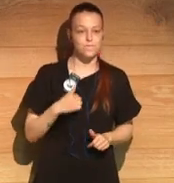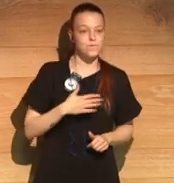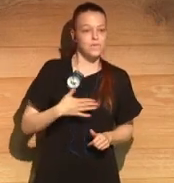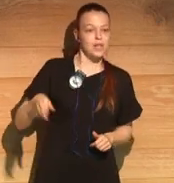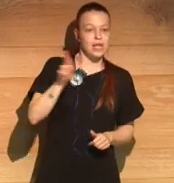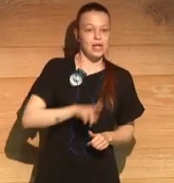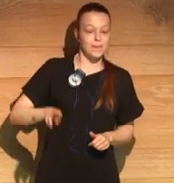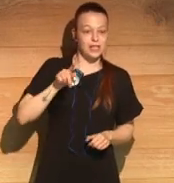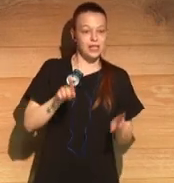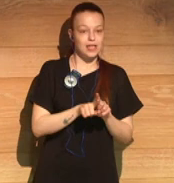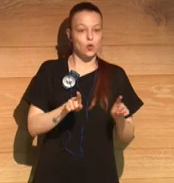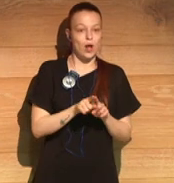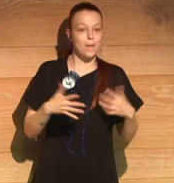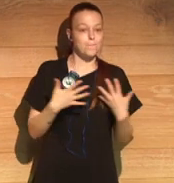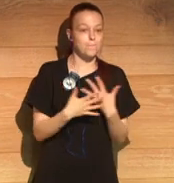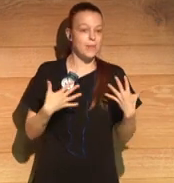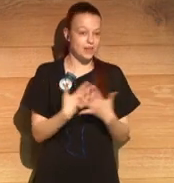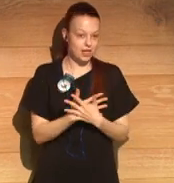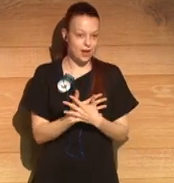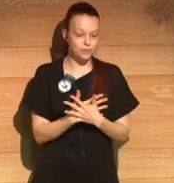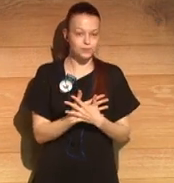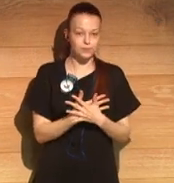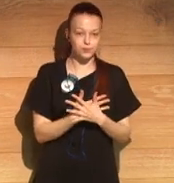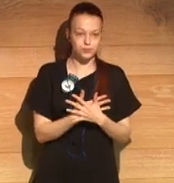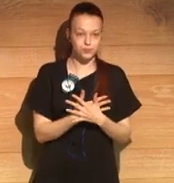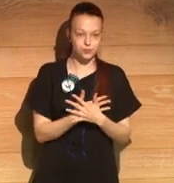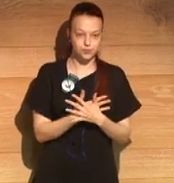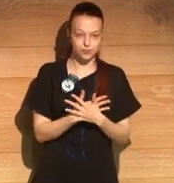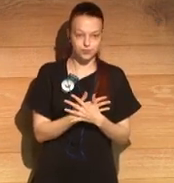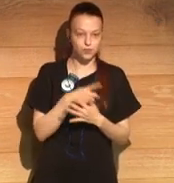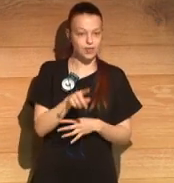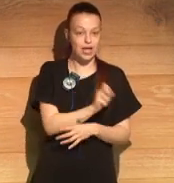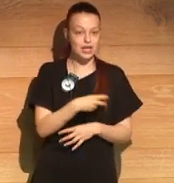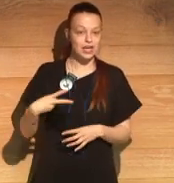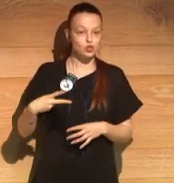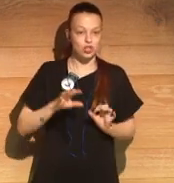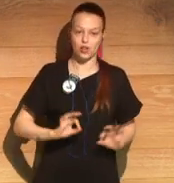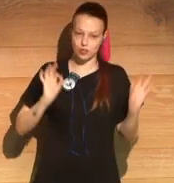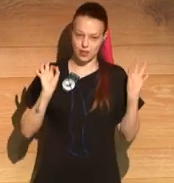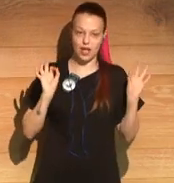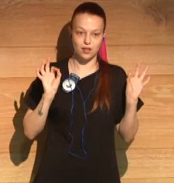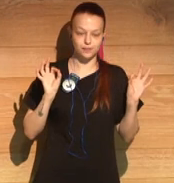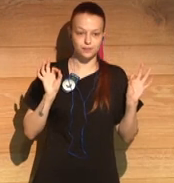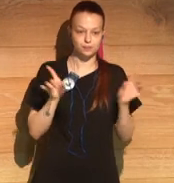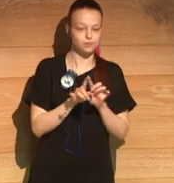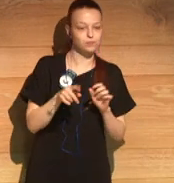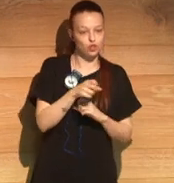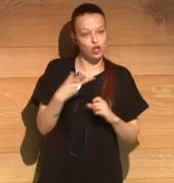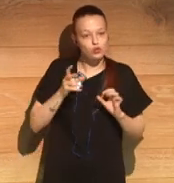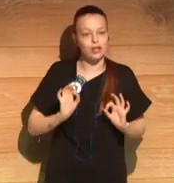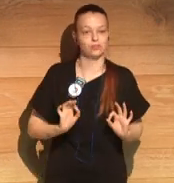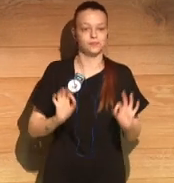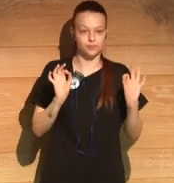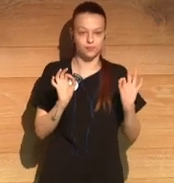But I really it's interesting. There's this mix of tones and it creates a very